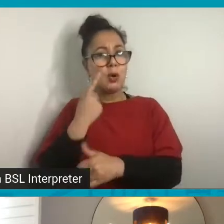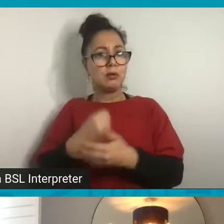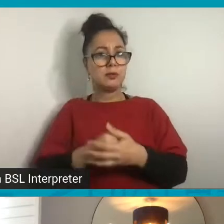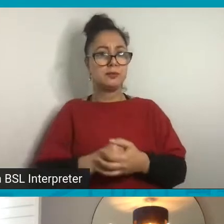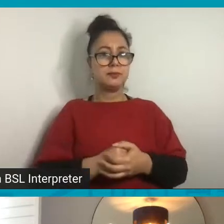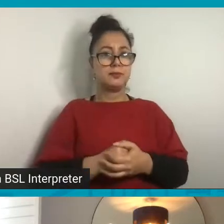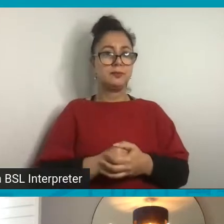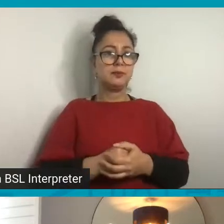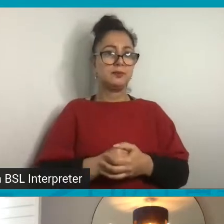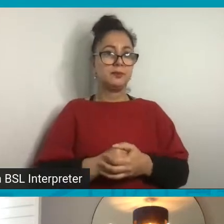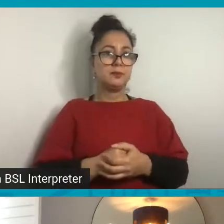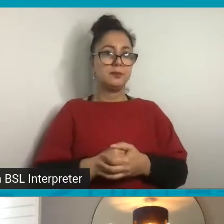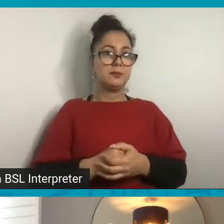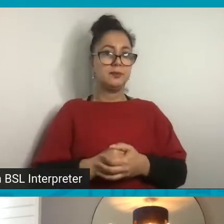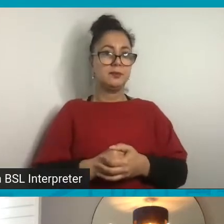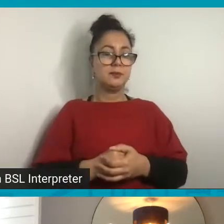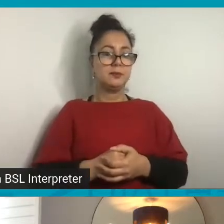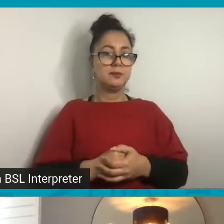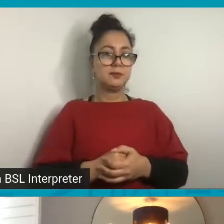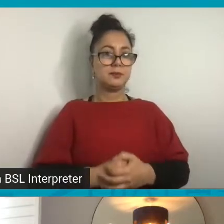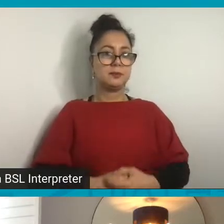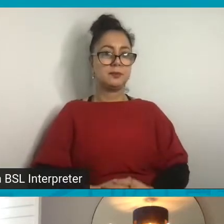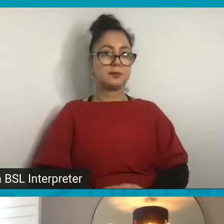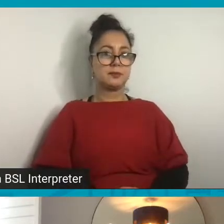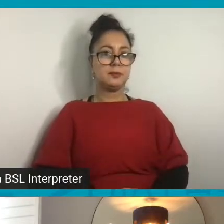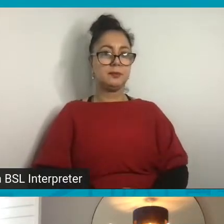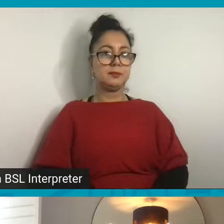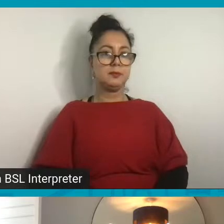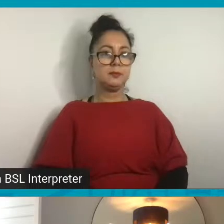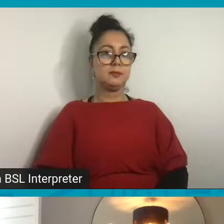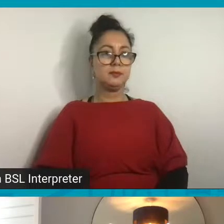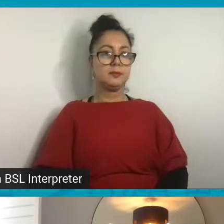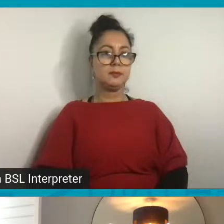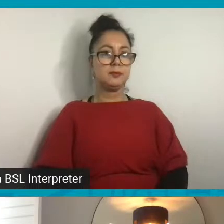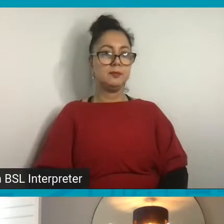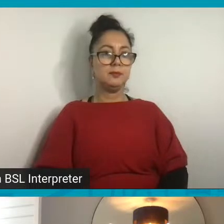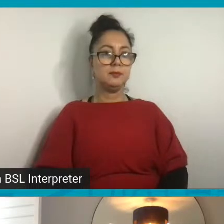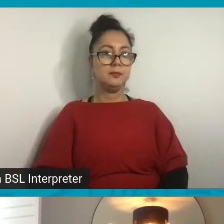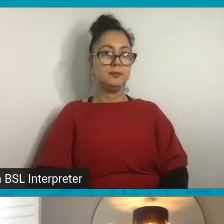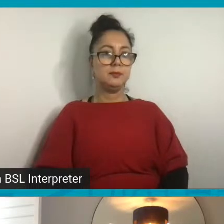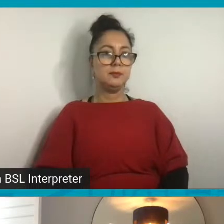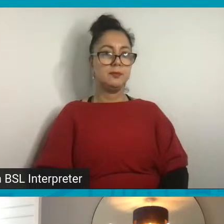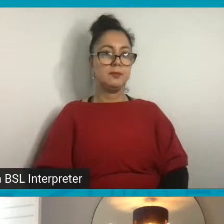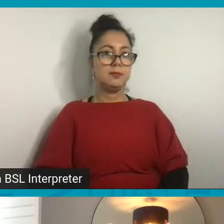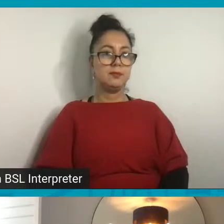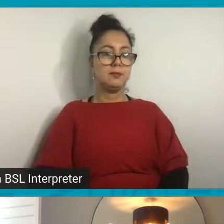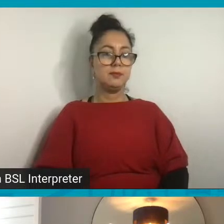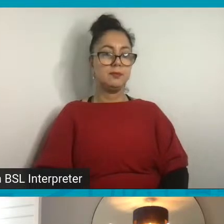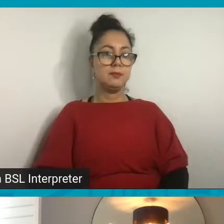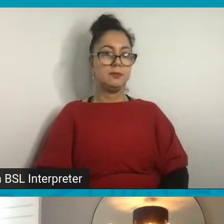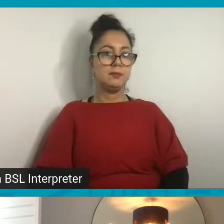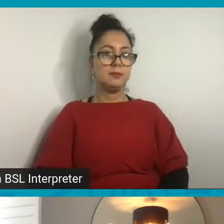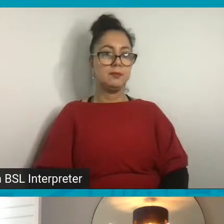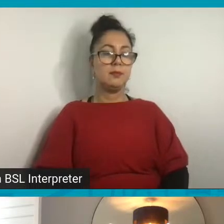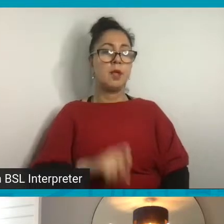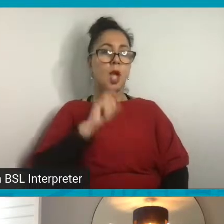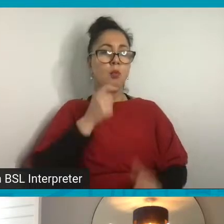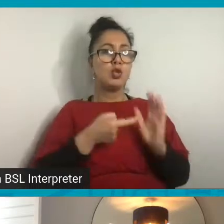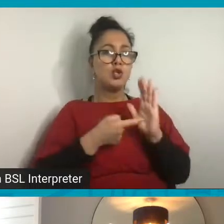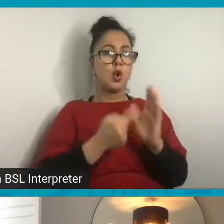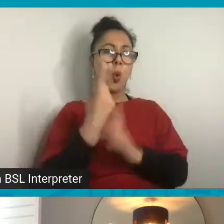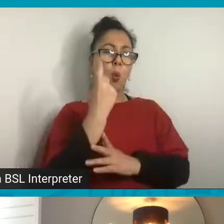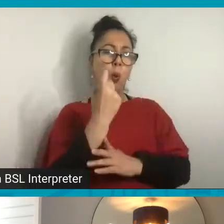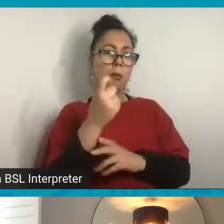I'm just going to show you one more technique that you can do